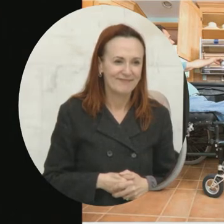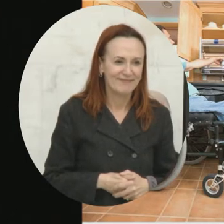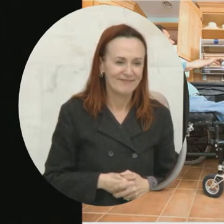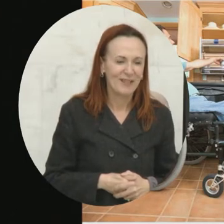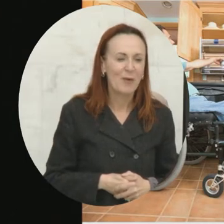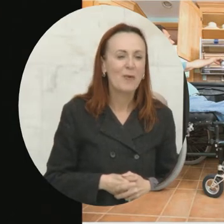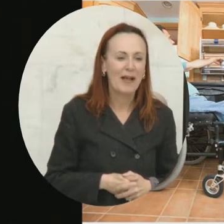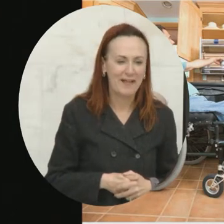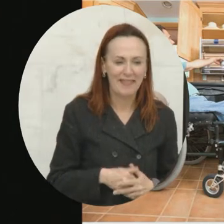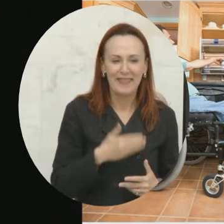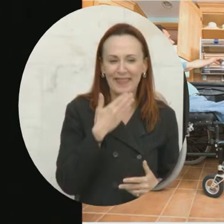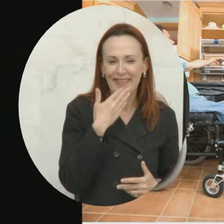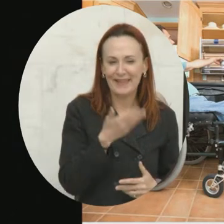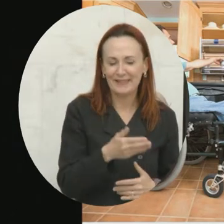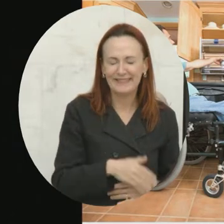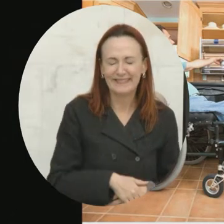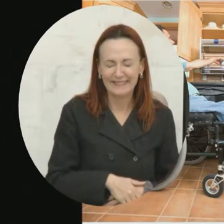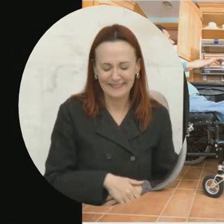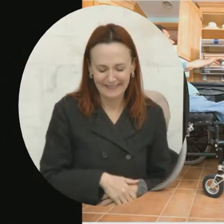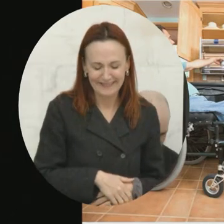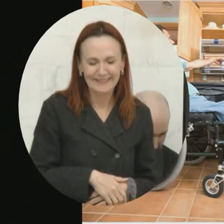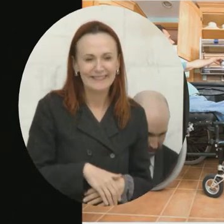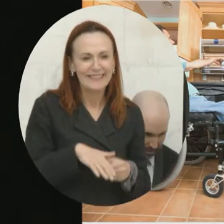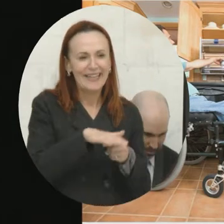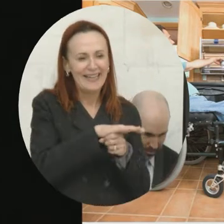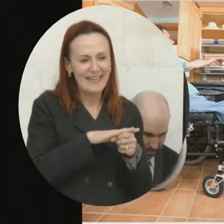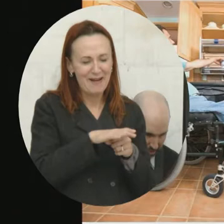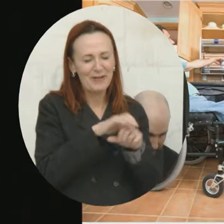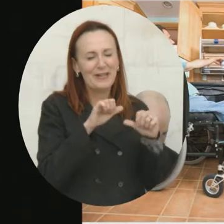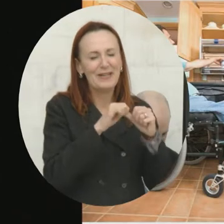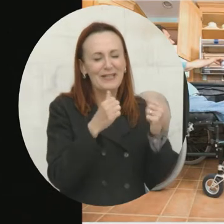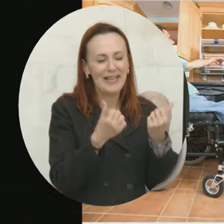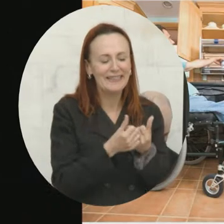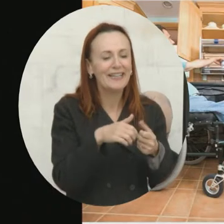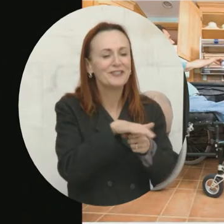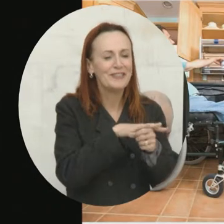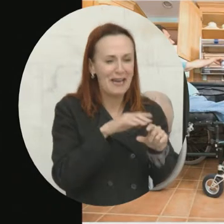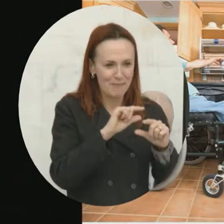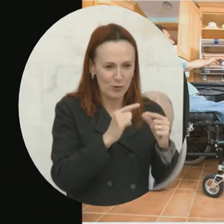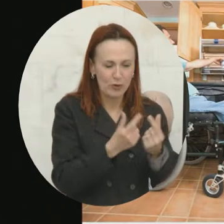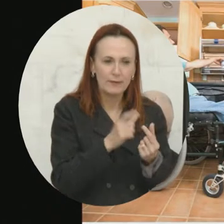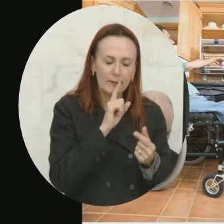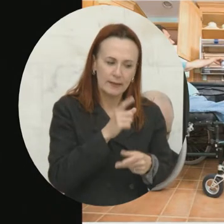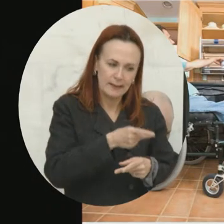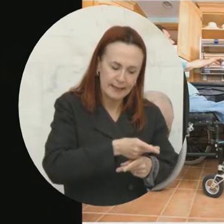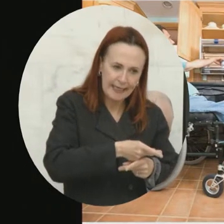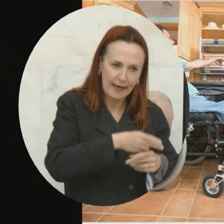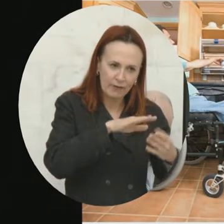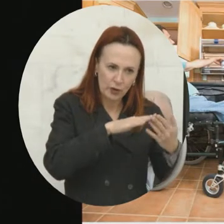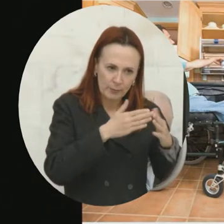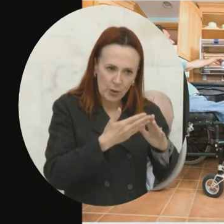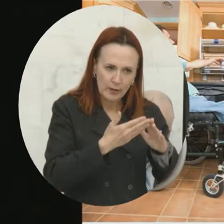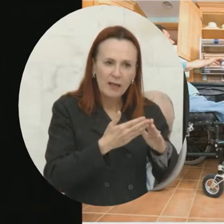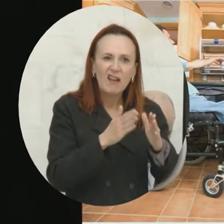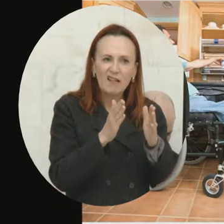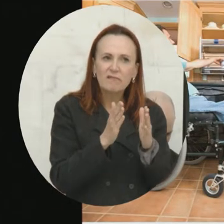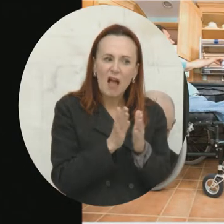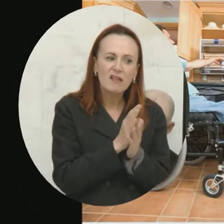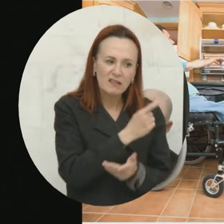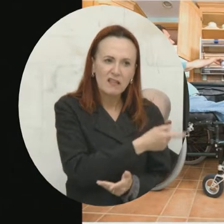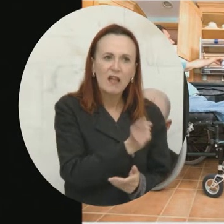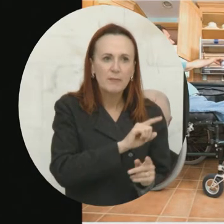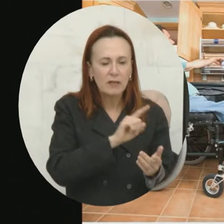civic network, and that's neighborhood associations and neighborhood groups that steward the community, but get them to look back and check on these folks.